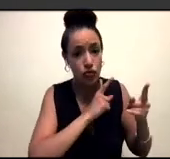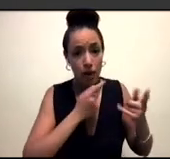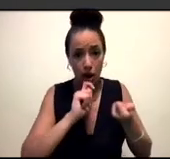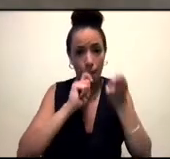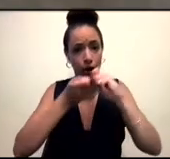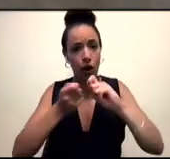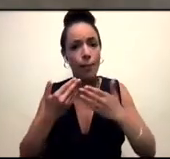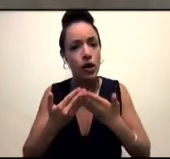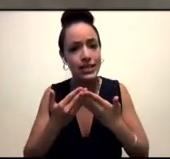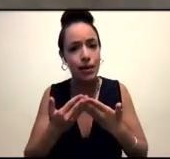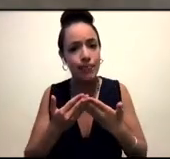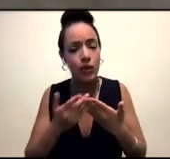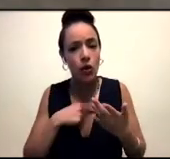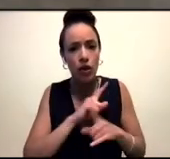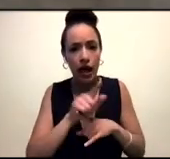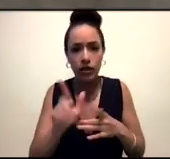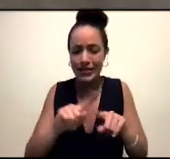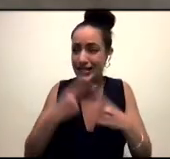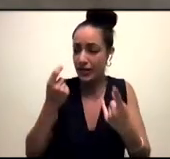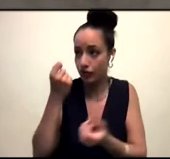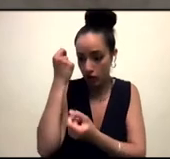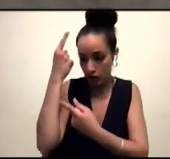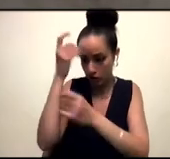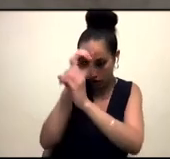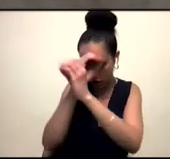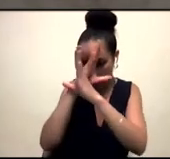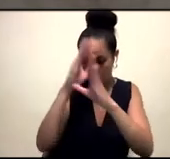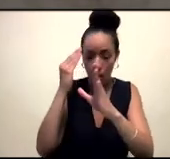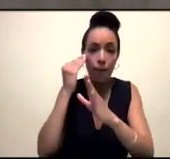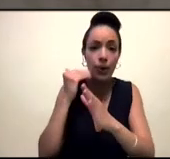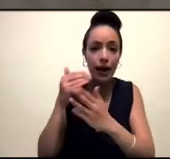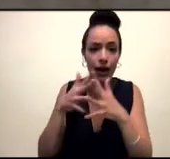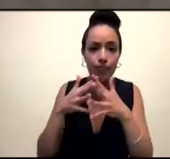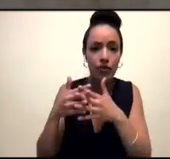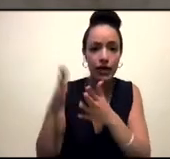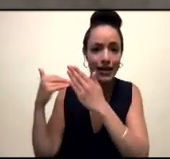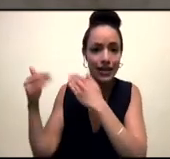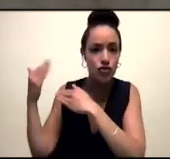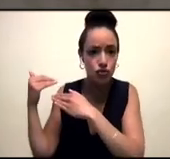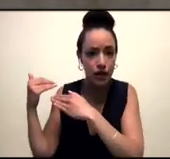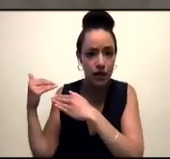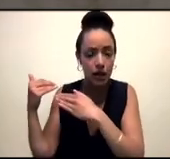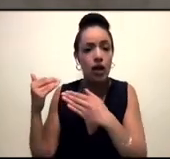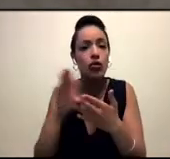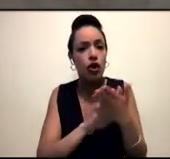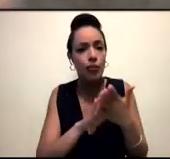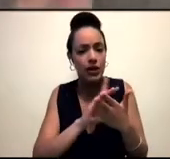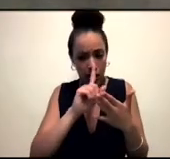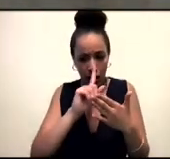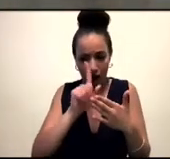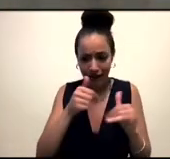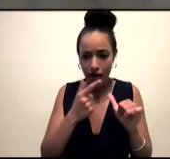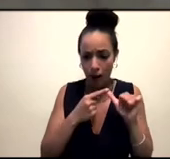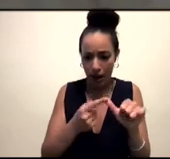of black American history. And also to step into that humility of no, I cannot apply my understanding of American race relations, and then